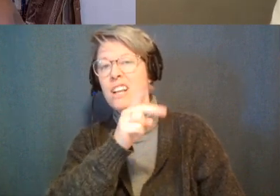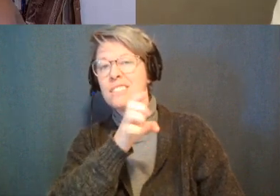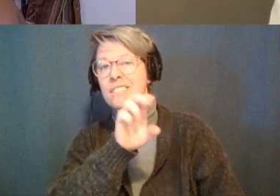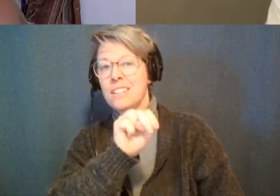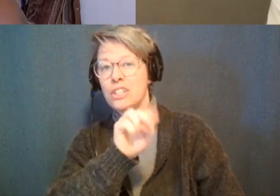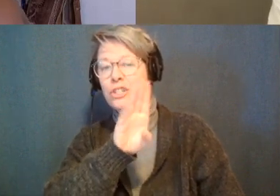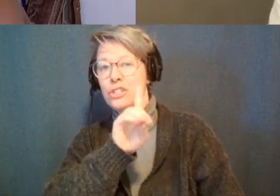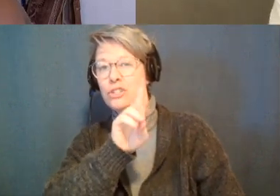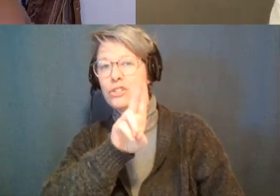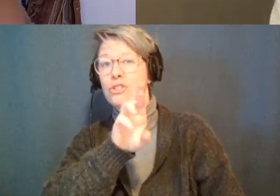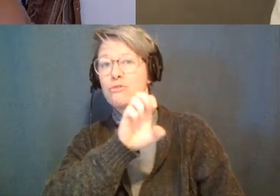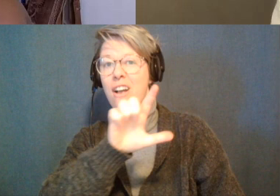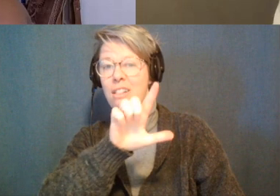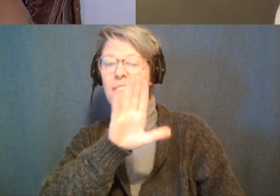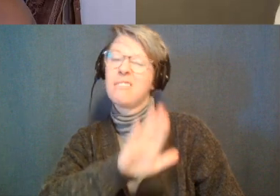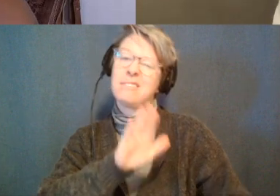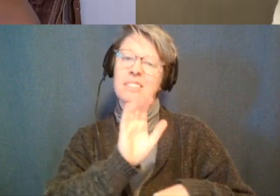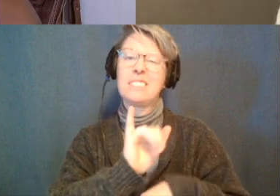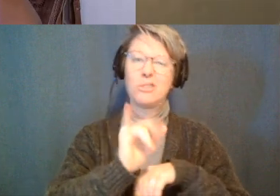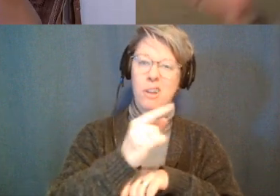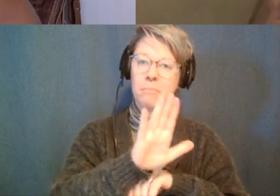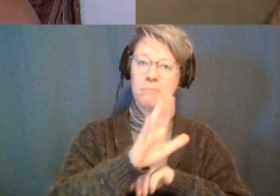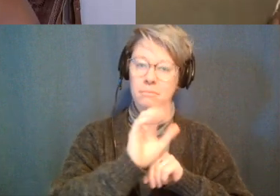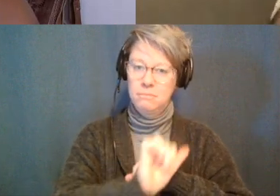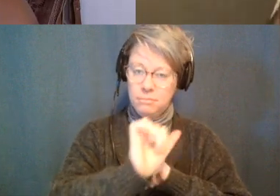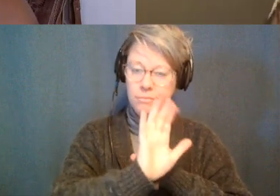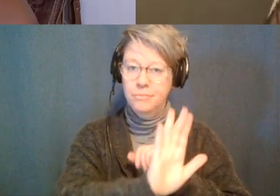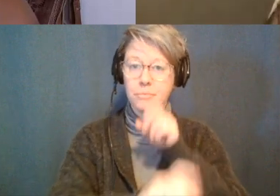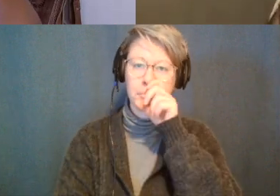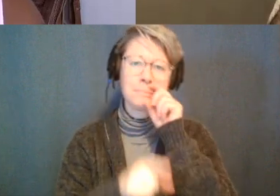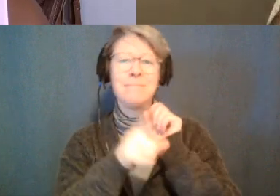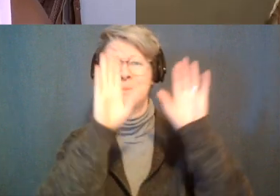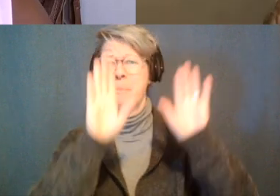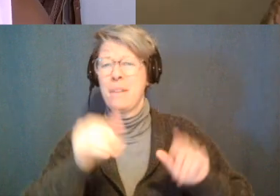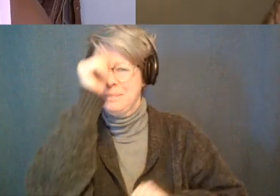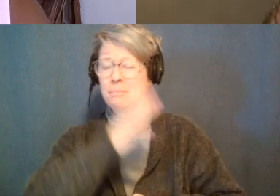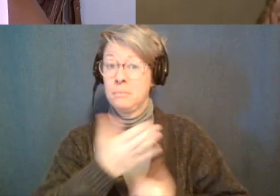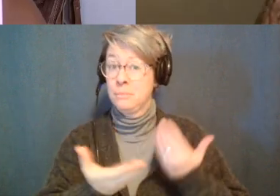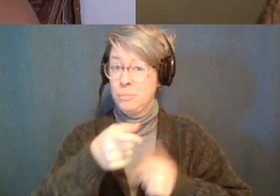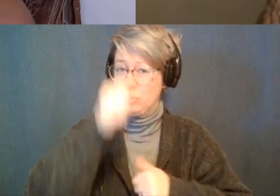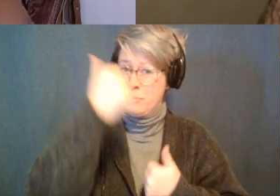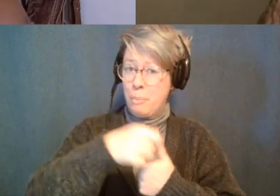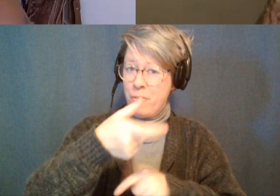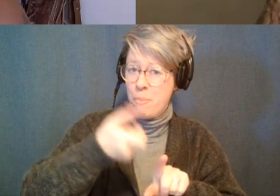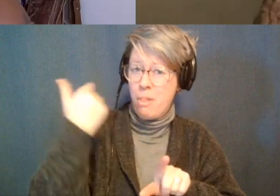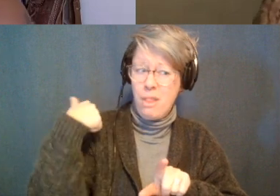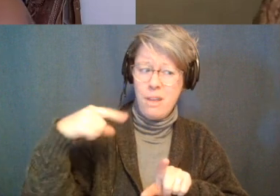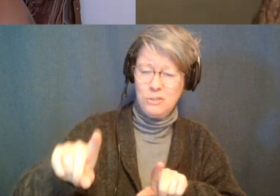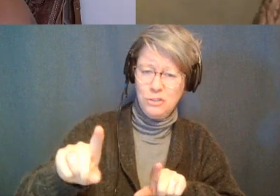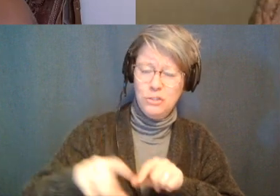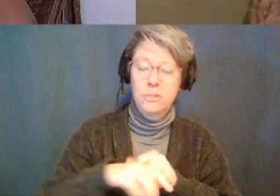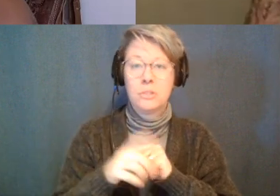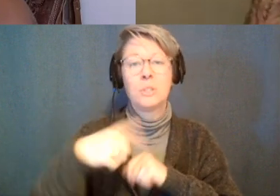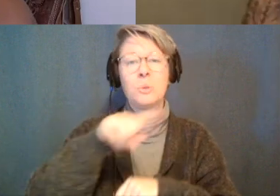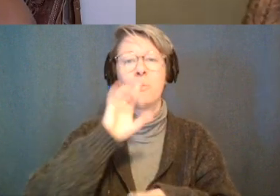-l he is an amazing man maybe some of you remember him from last year when we did um